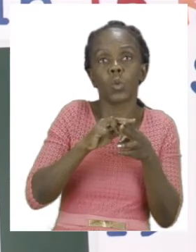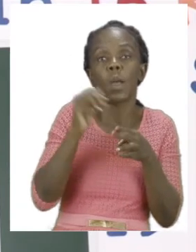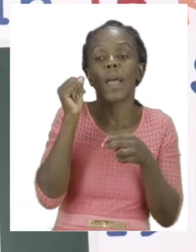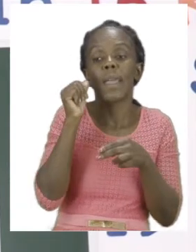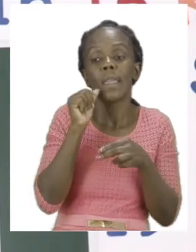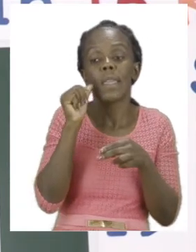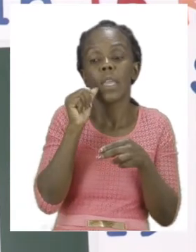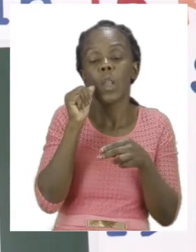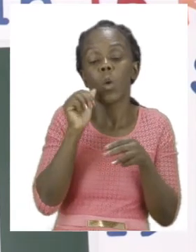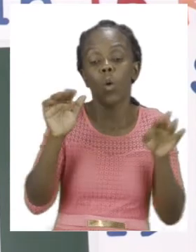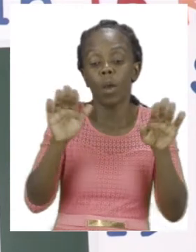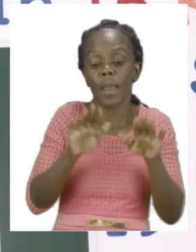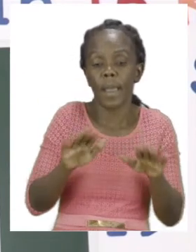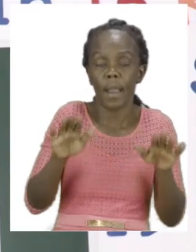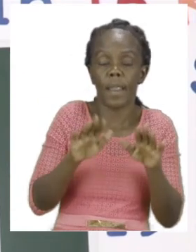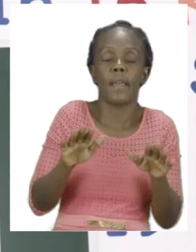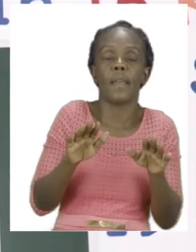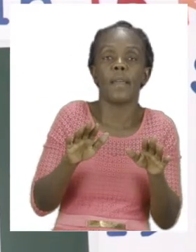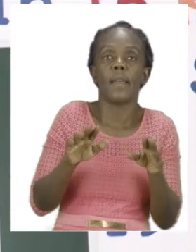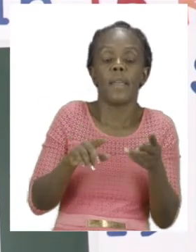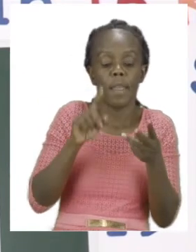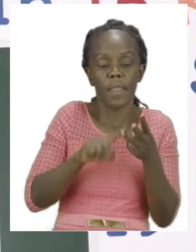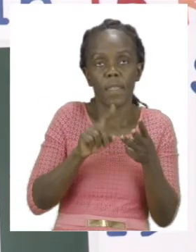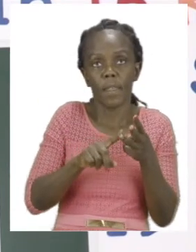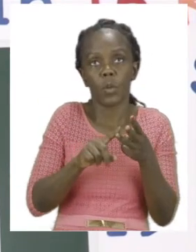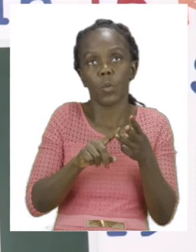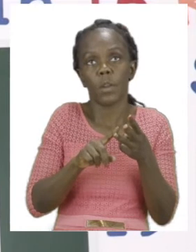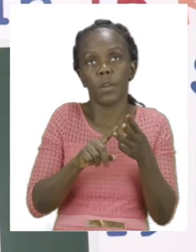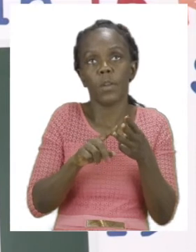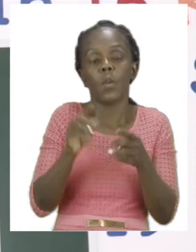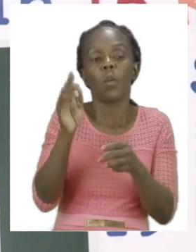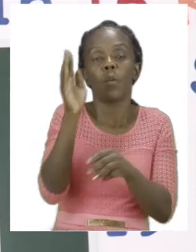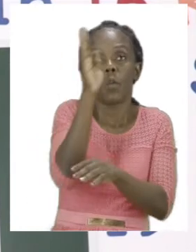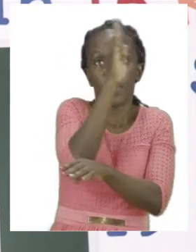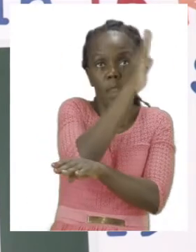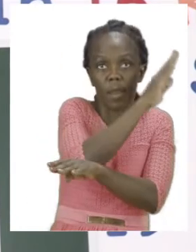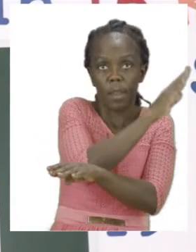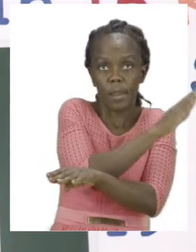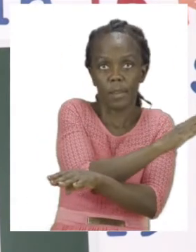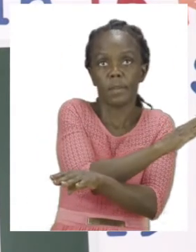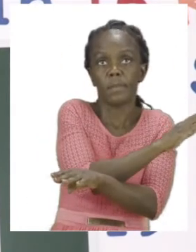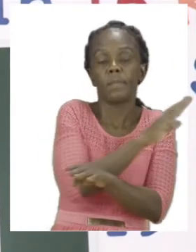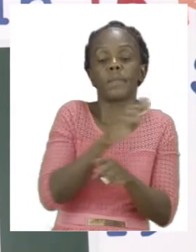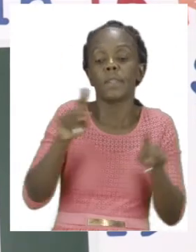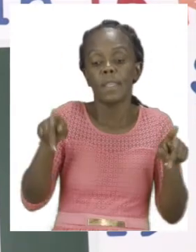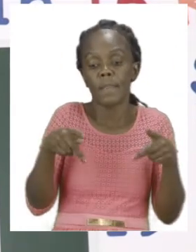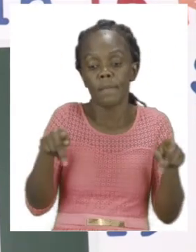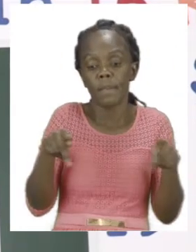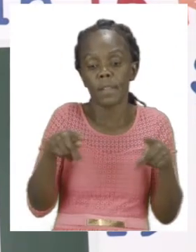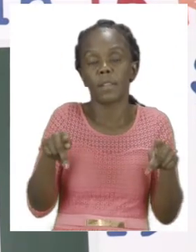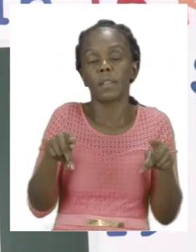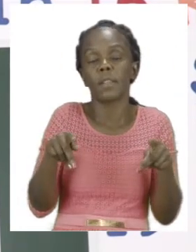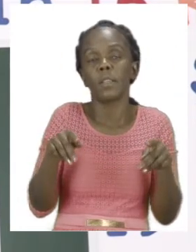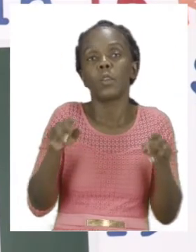be using a yellow color. And then for the evening